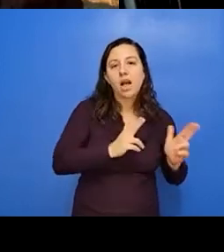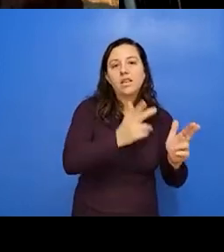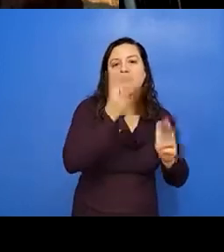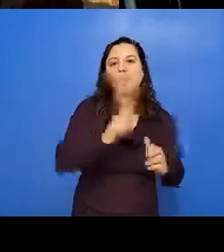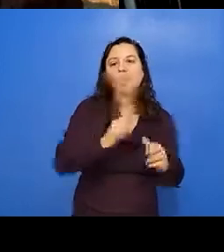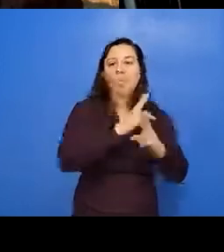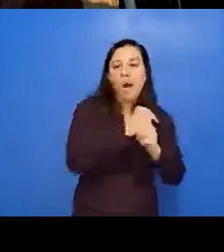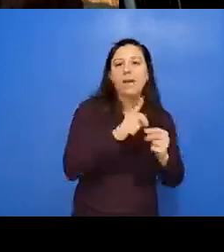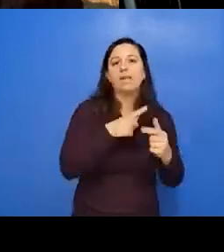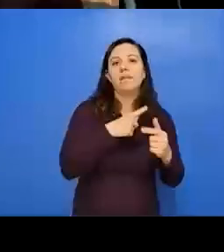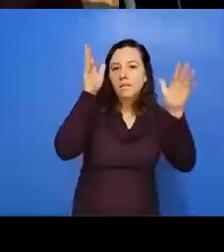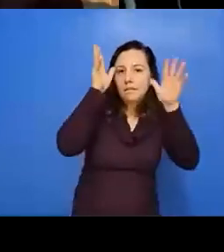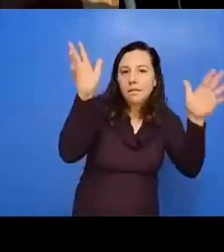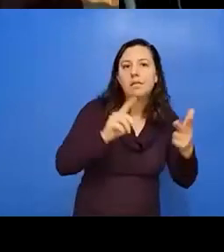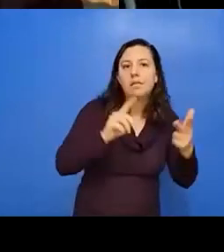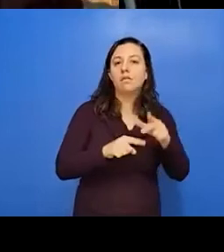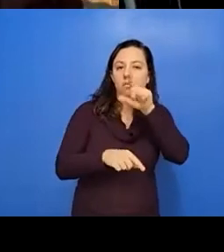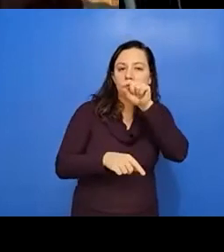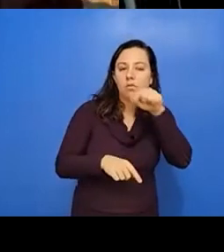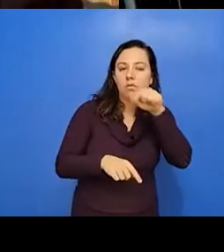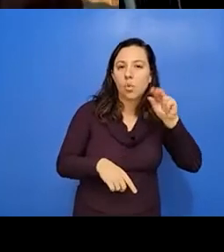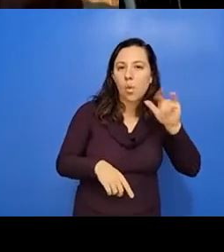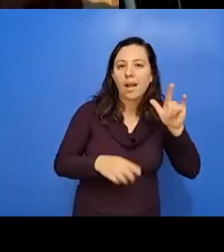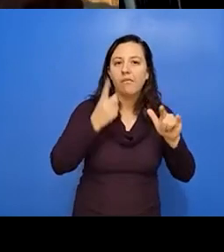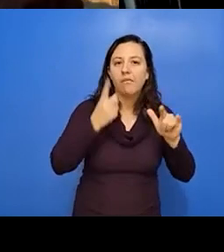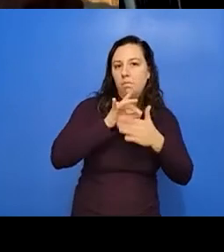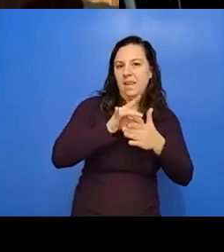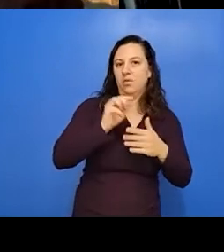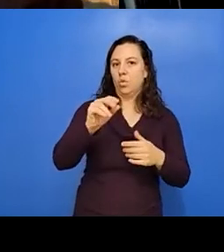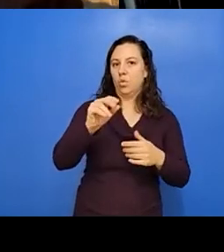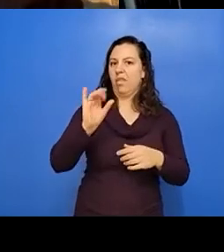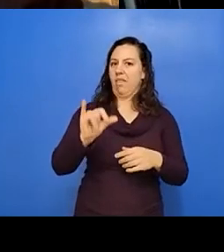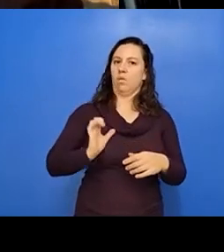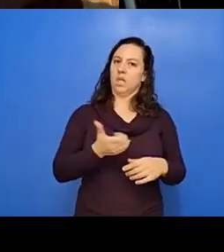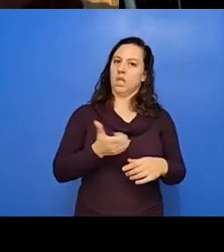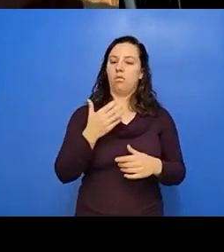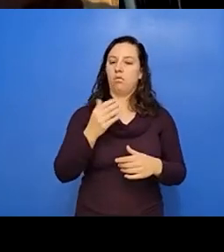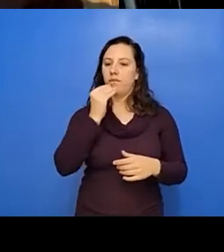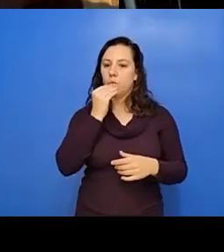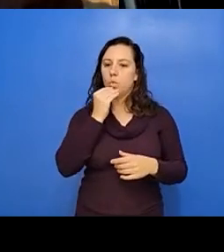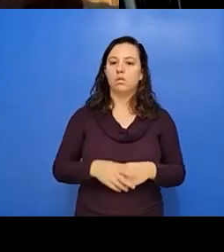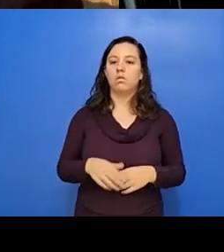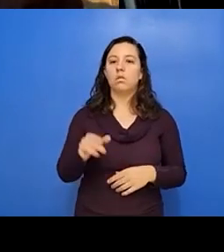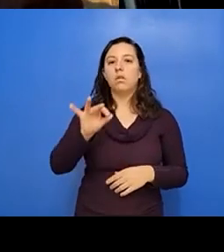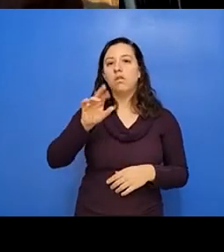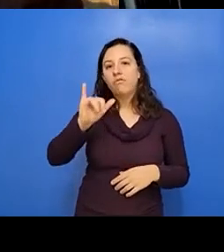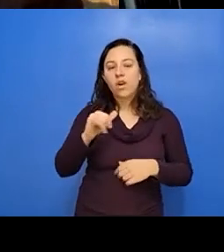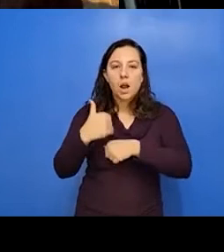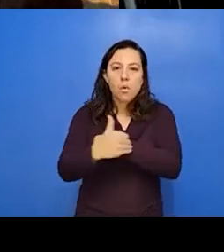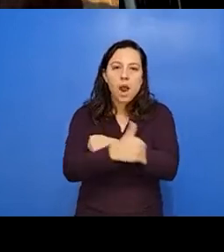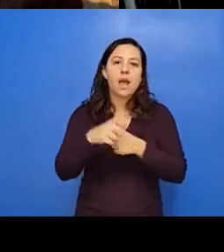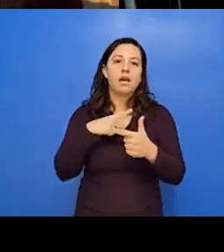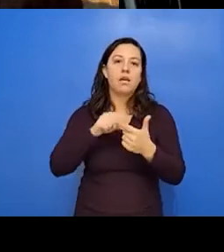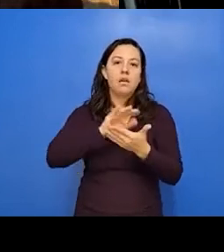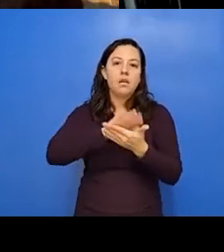or the meat. And so that was how we ate. It was, um, fry bread, tortillas. I mean, those are